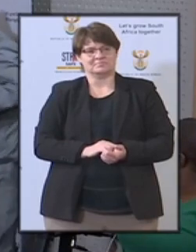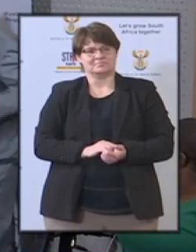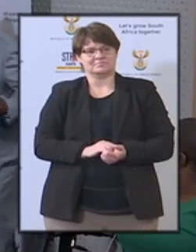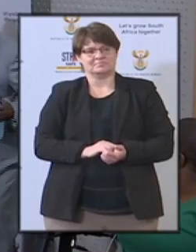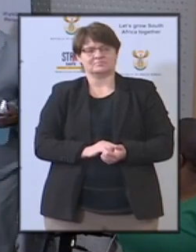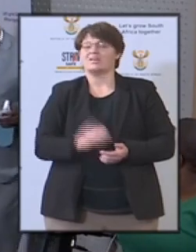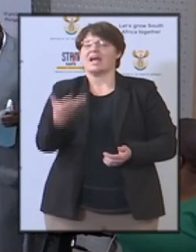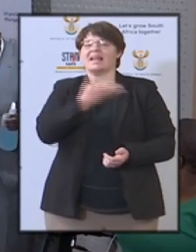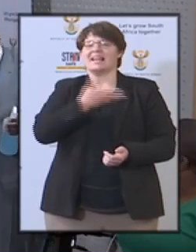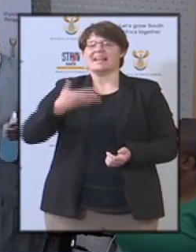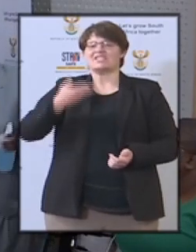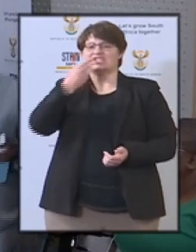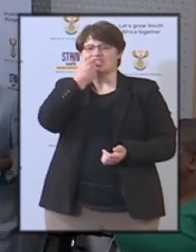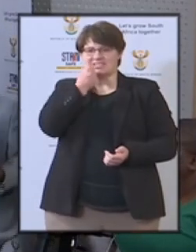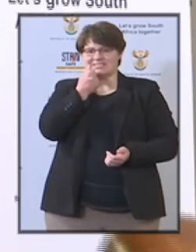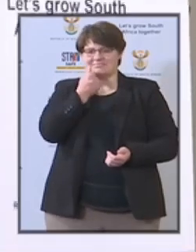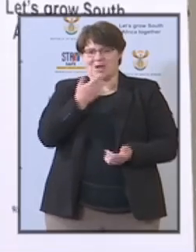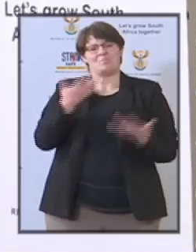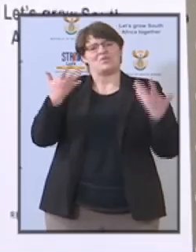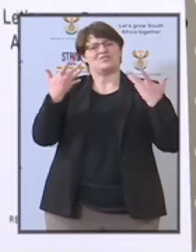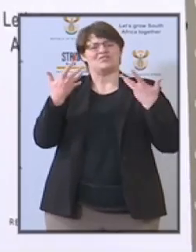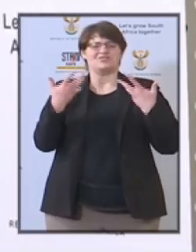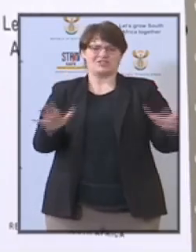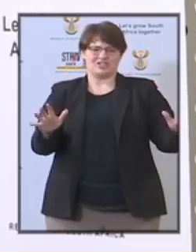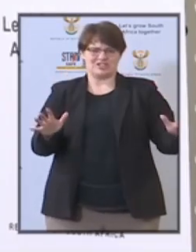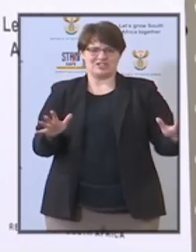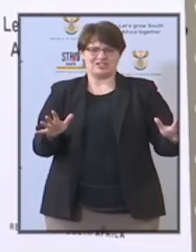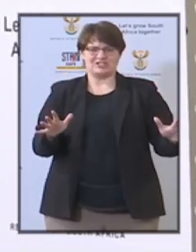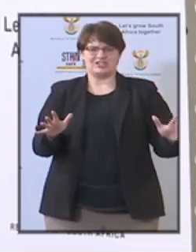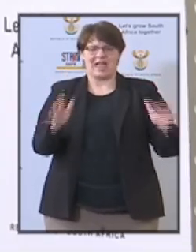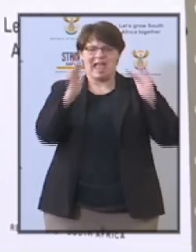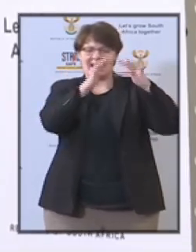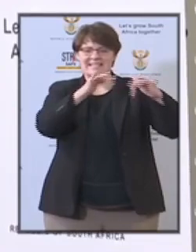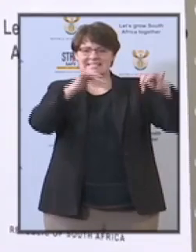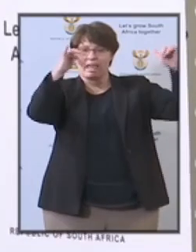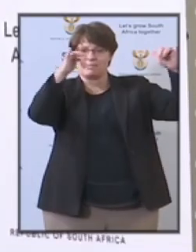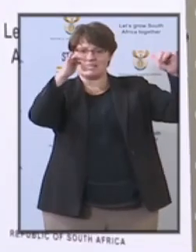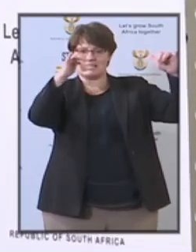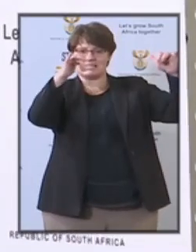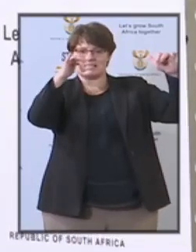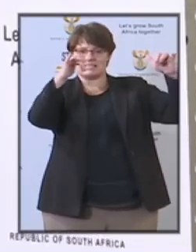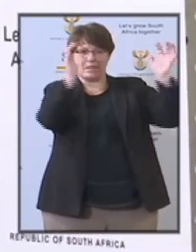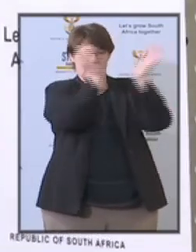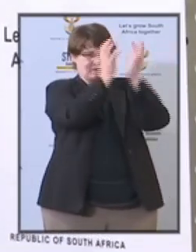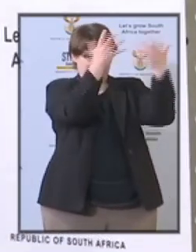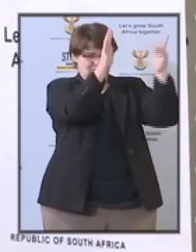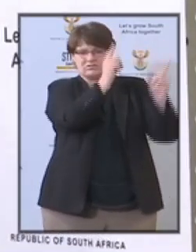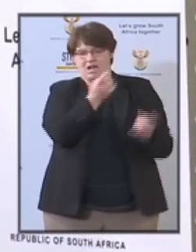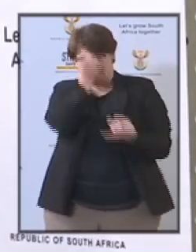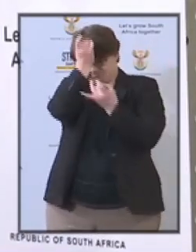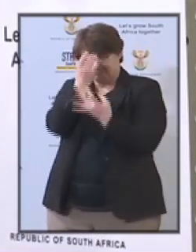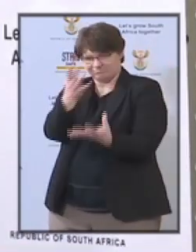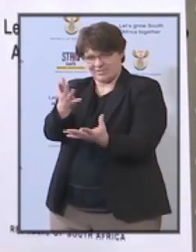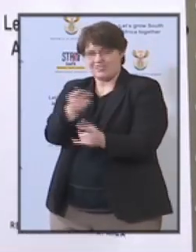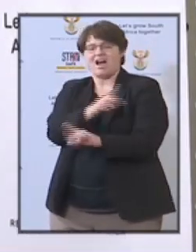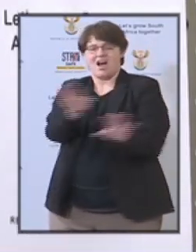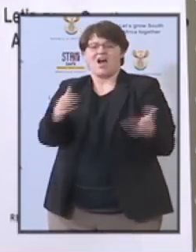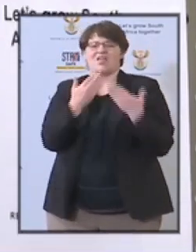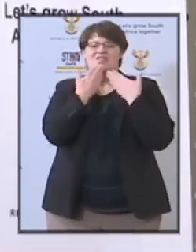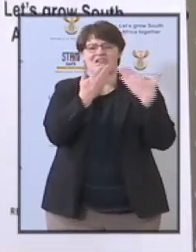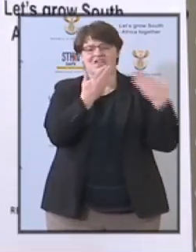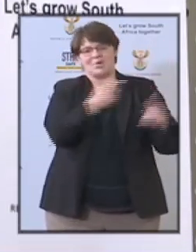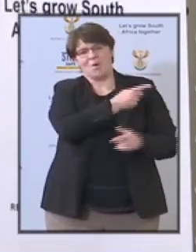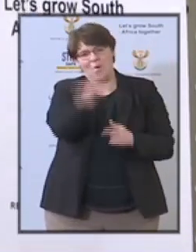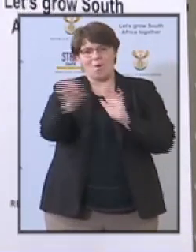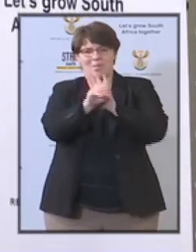ladies and gentlemen i think we've come to the end of the post cabinet briefing and thank you so much uh to all the media houses that